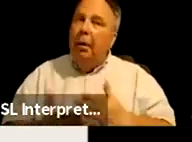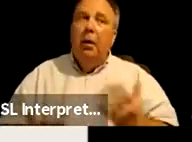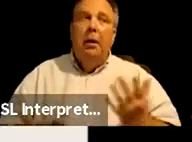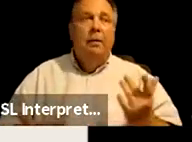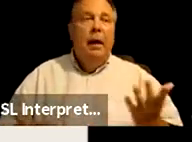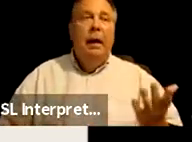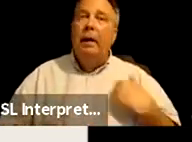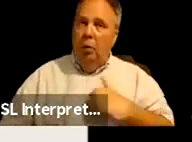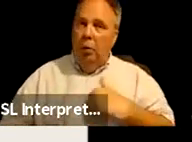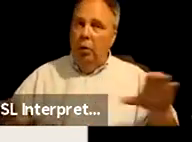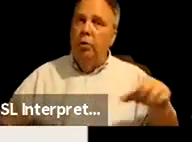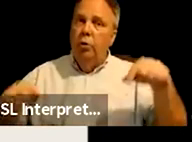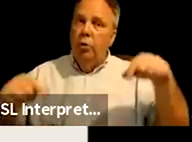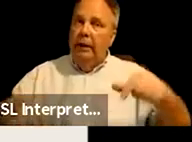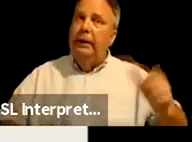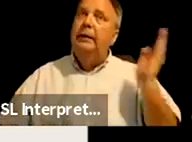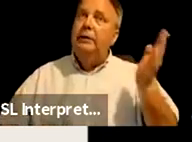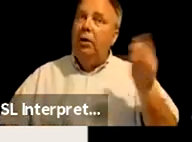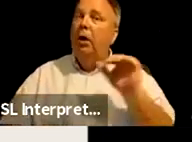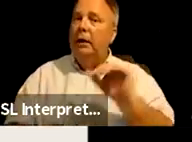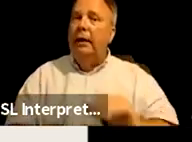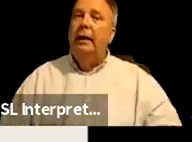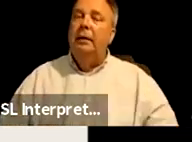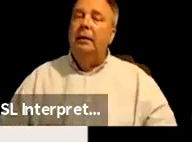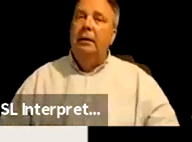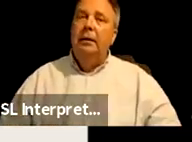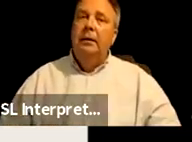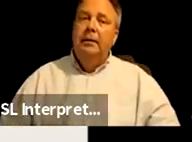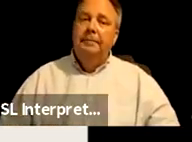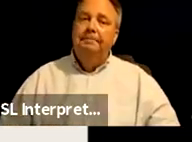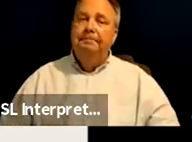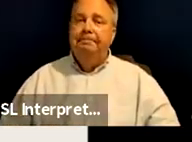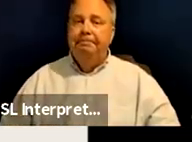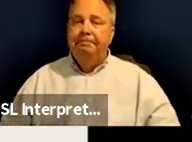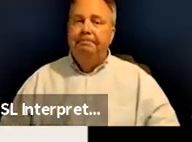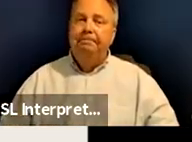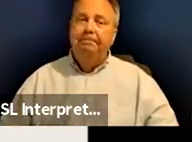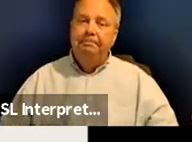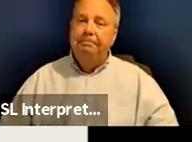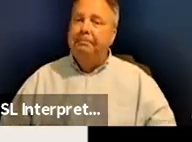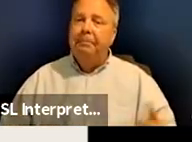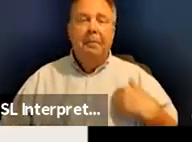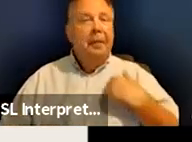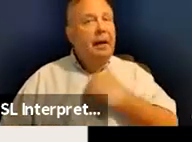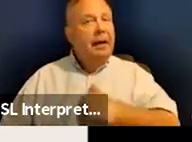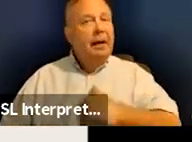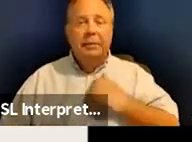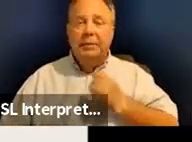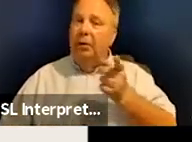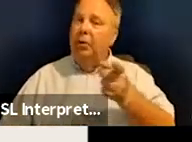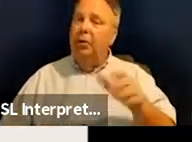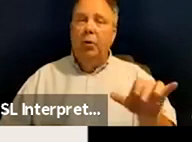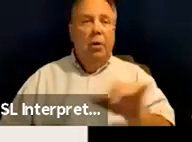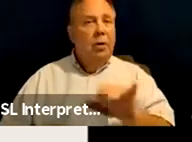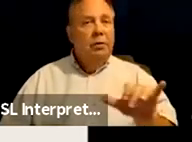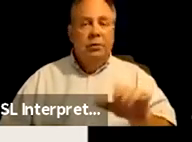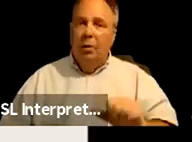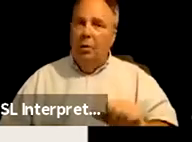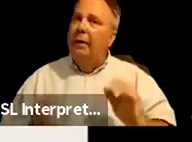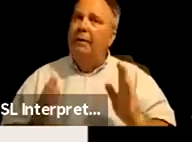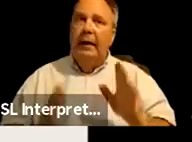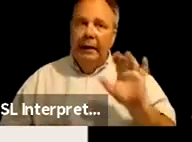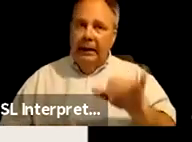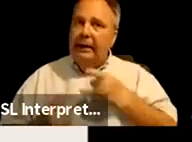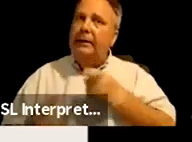we're doing this talk tonight. Um, I, I'm sorry that you're also facing that and